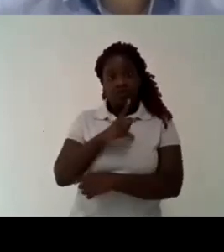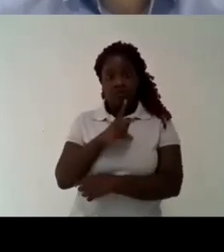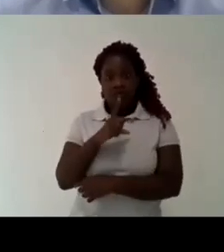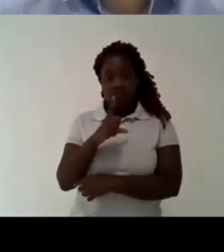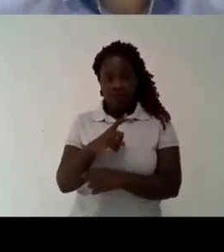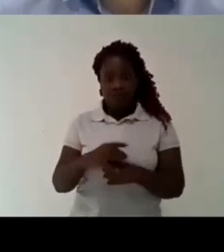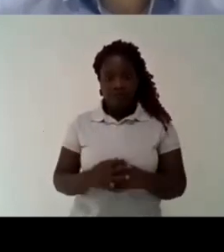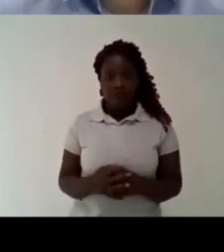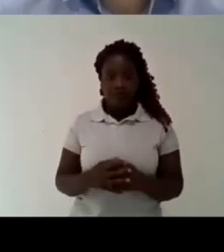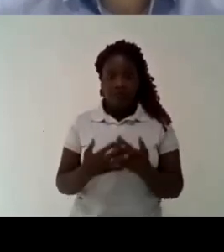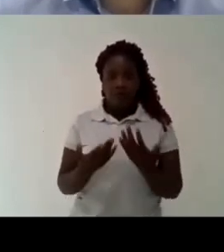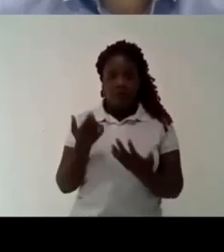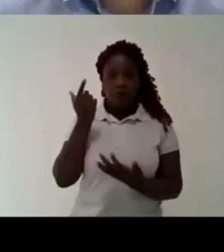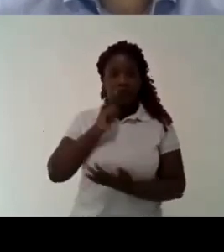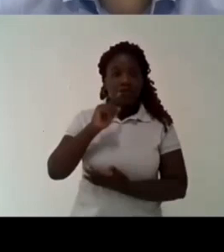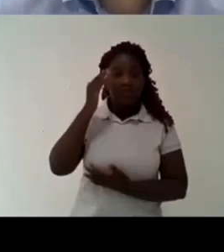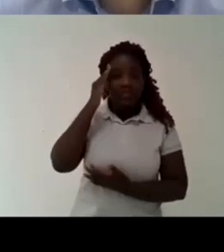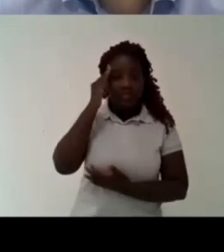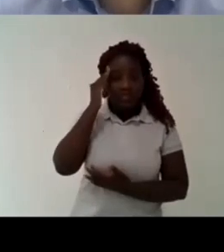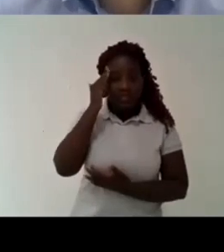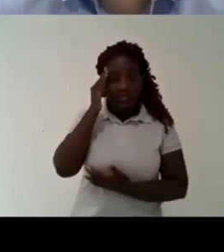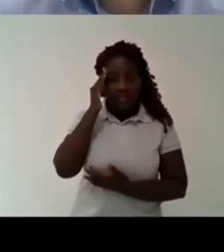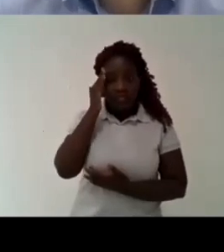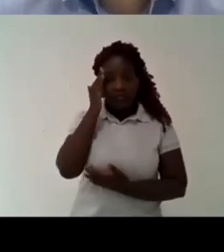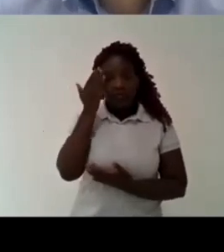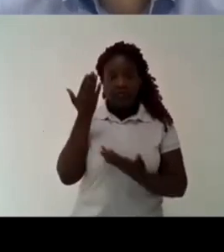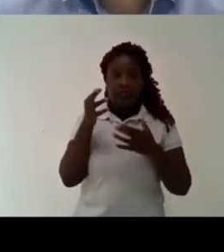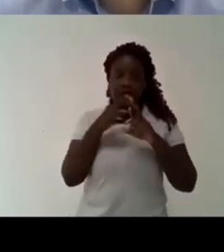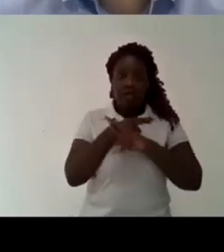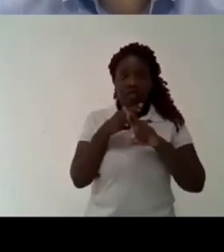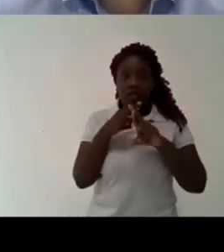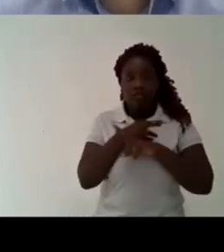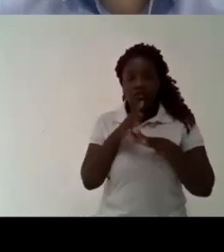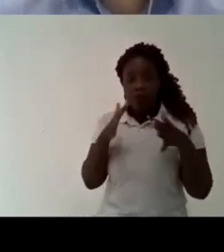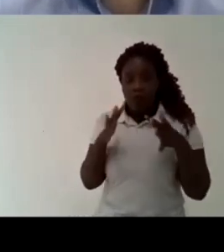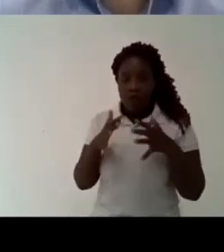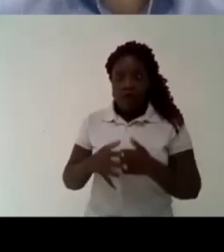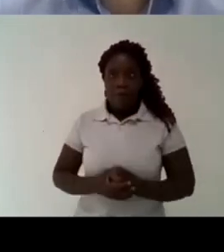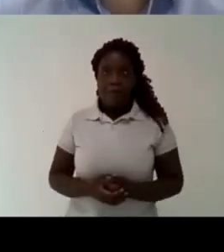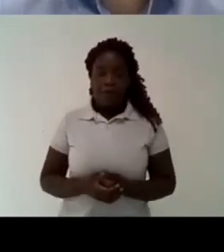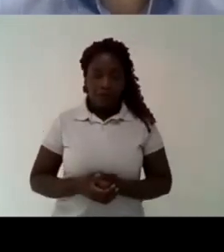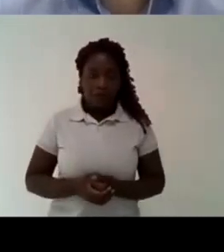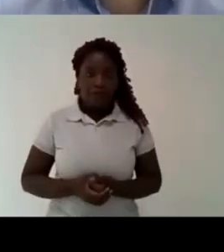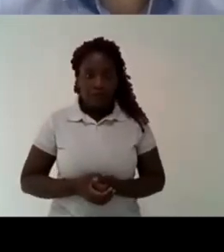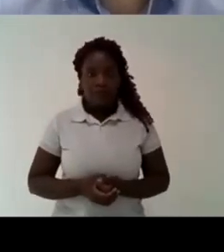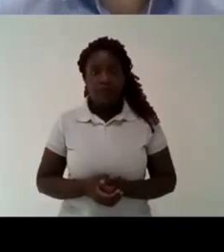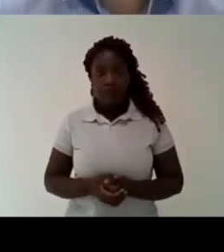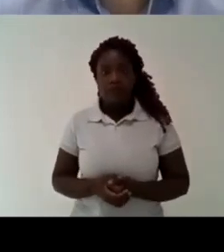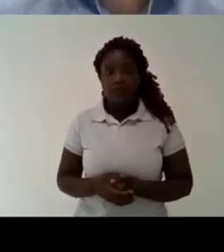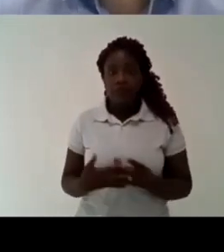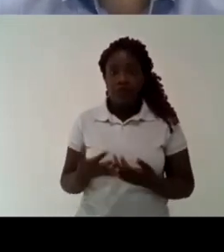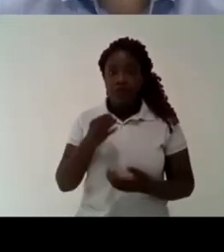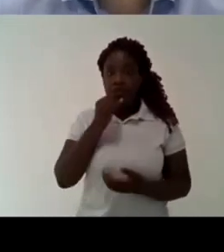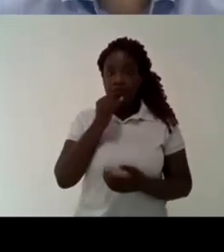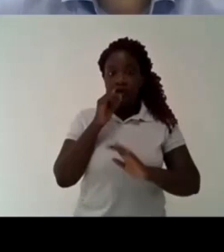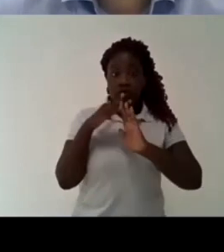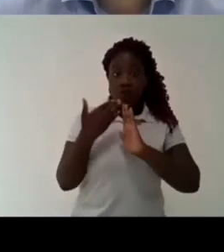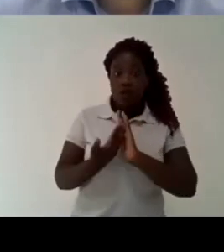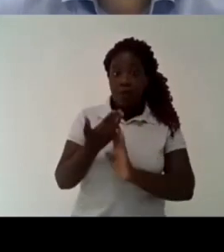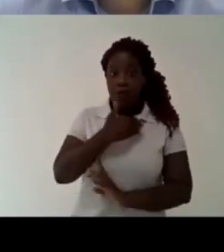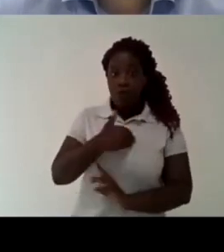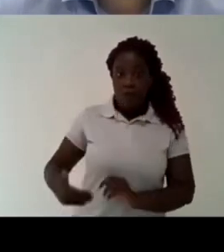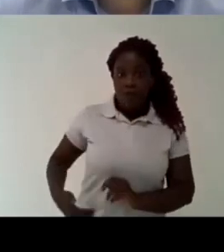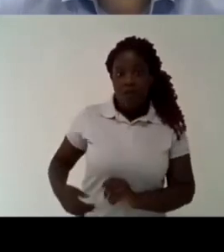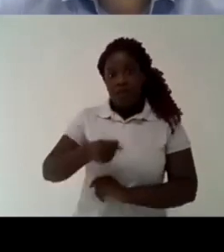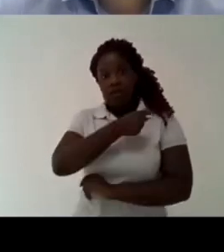in terms of brazil there is no alternative and our fear is that this